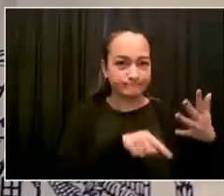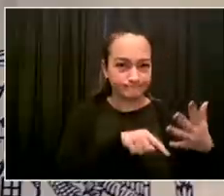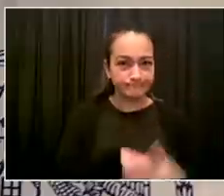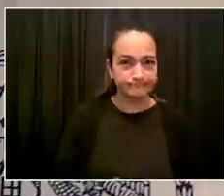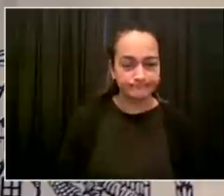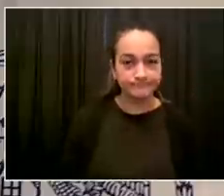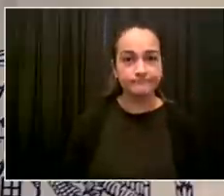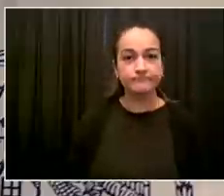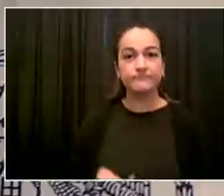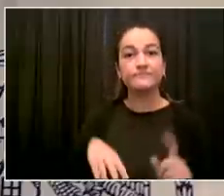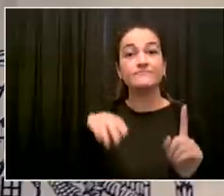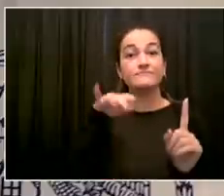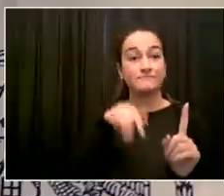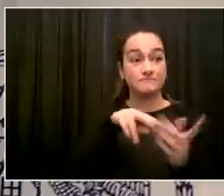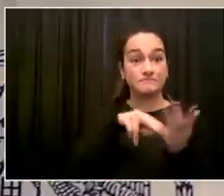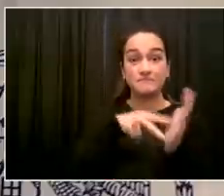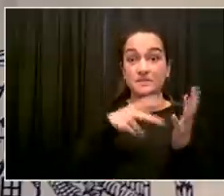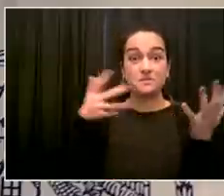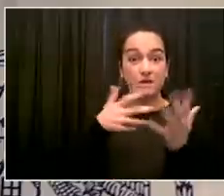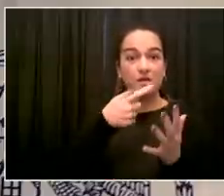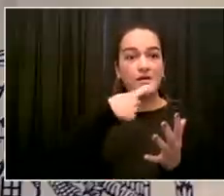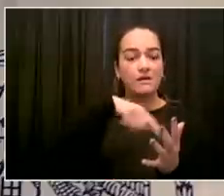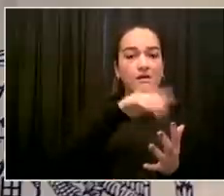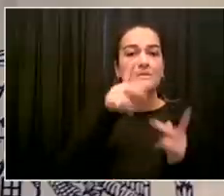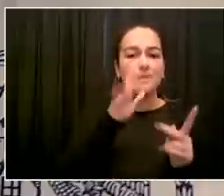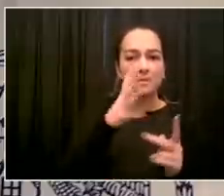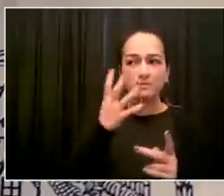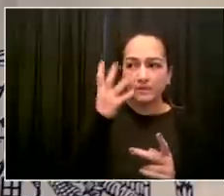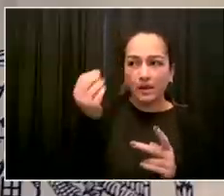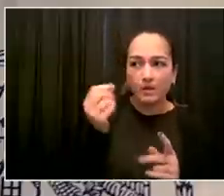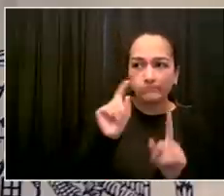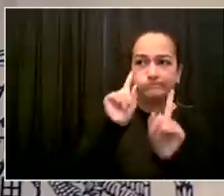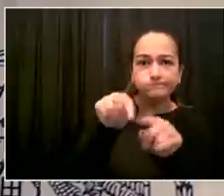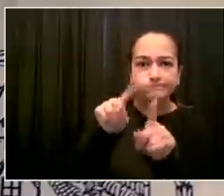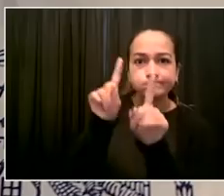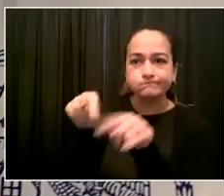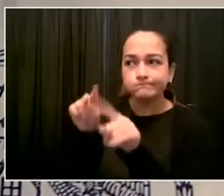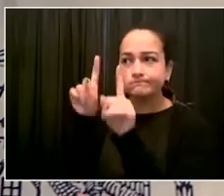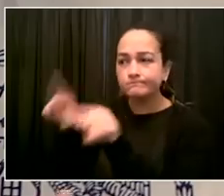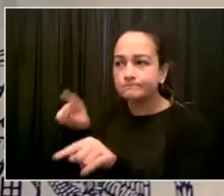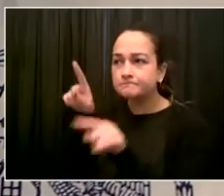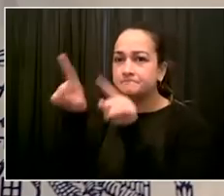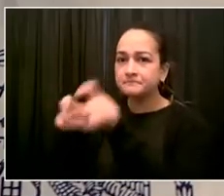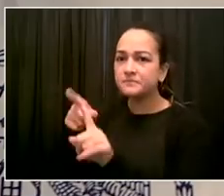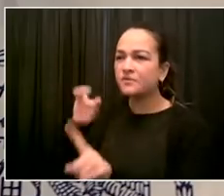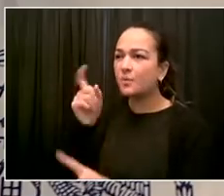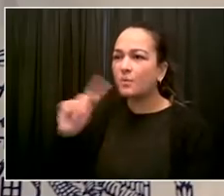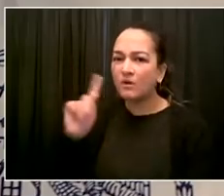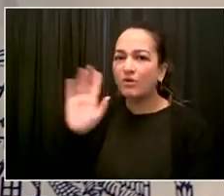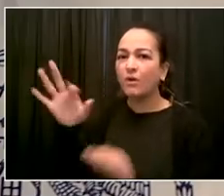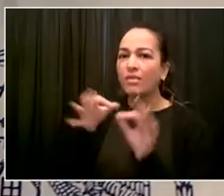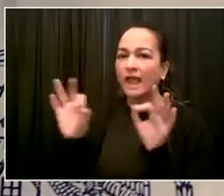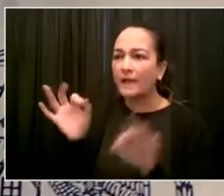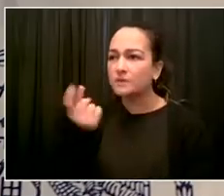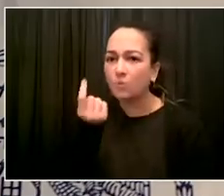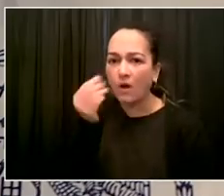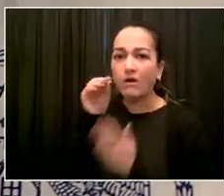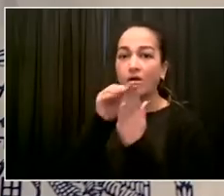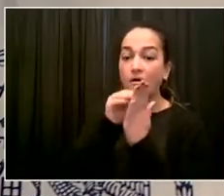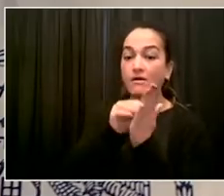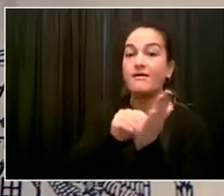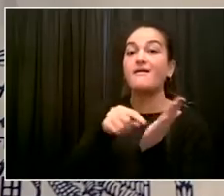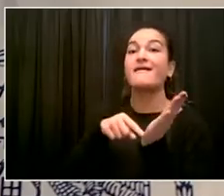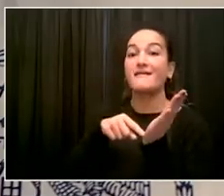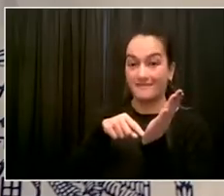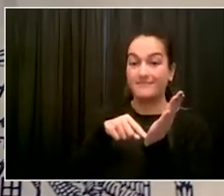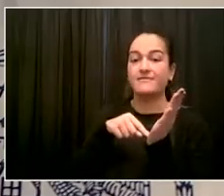Because it's one thing to get that alert at the moment of contact, but we actually want people to think about and understand it in advance so they